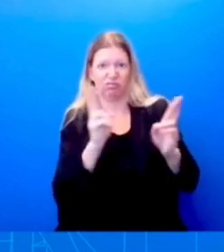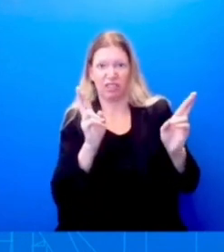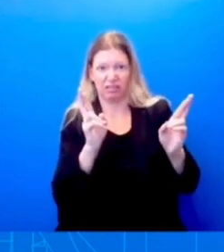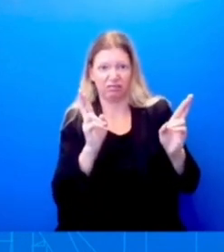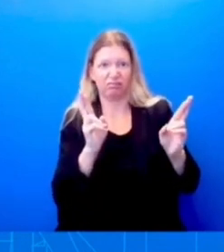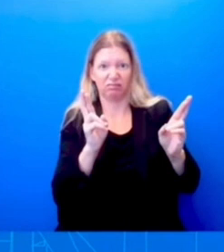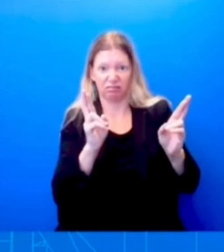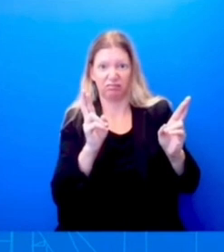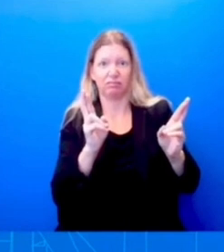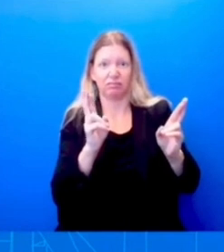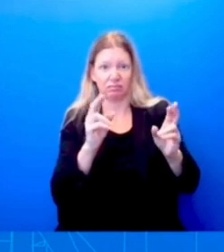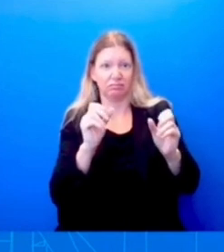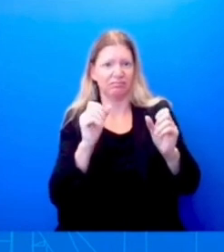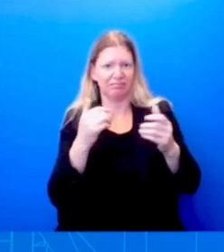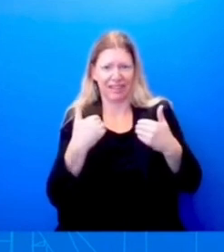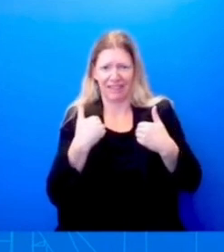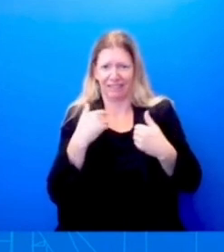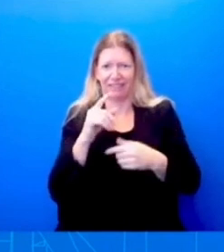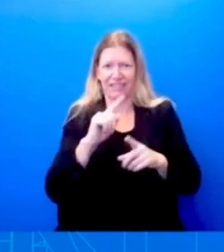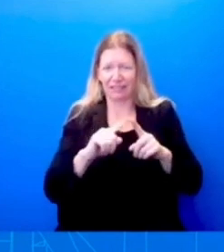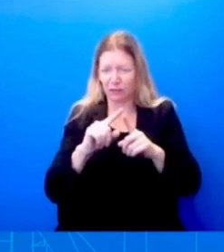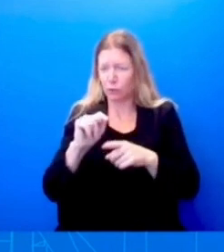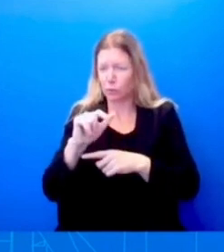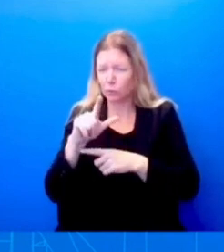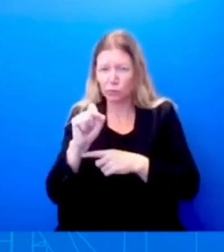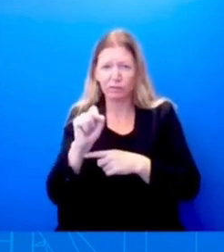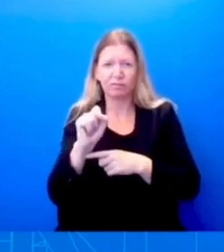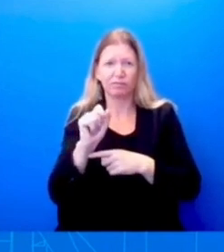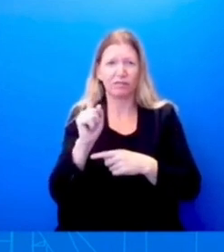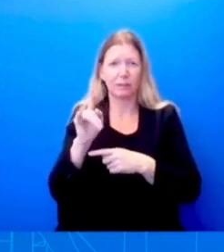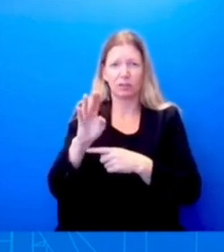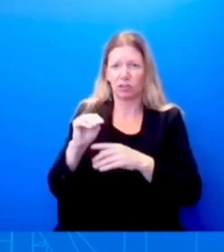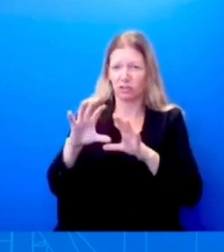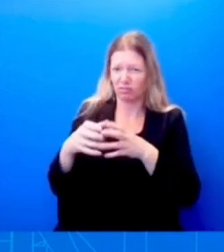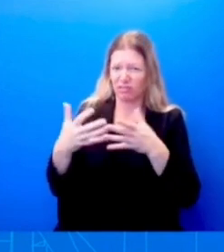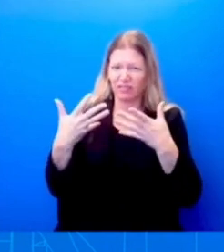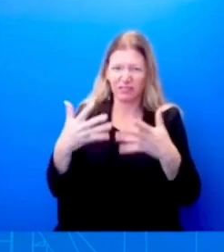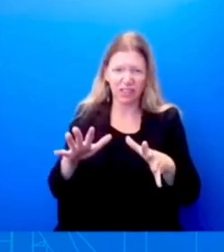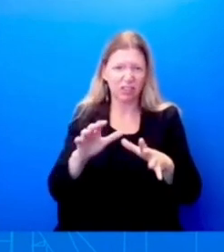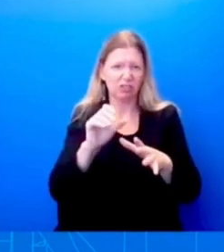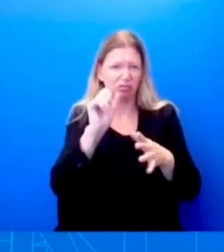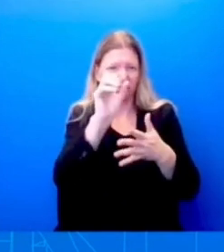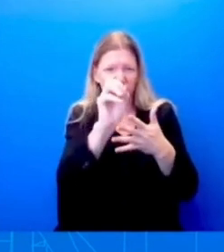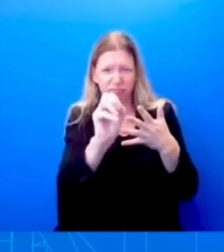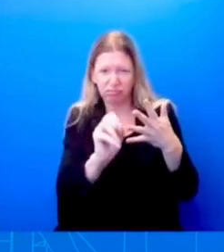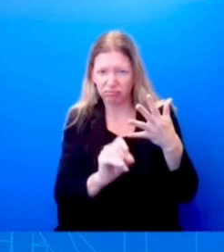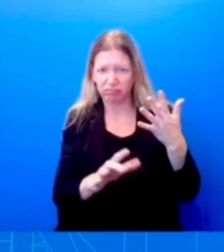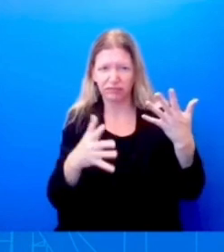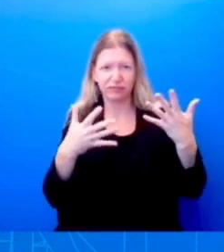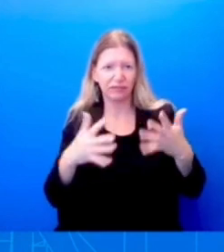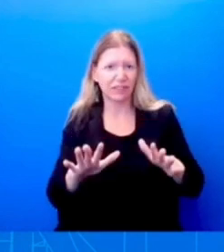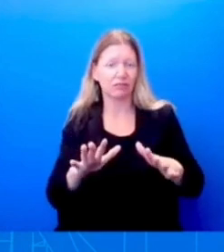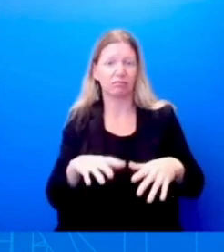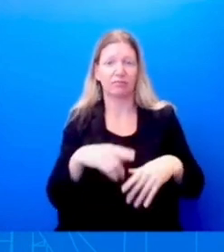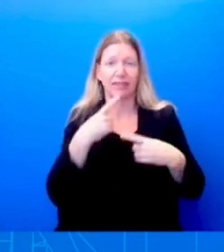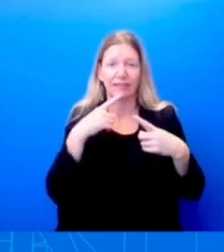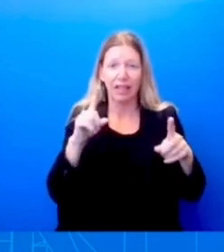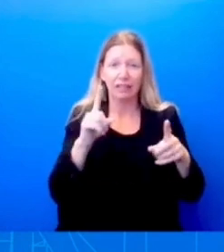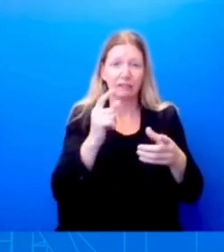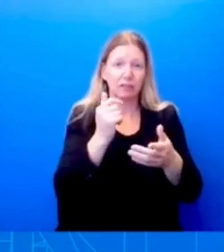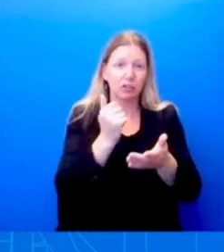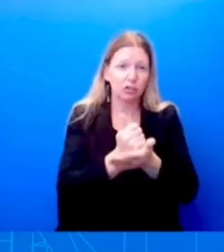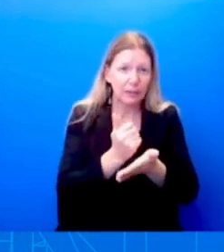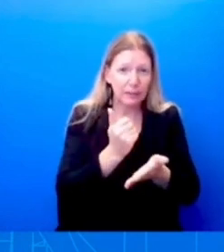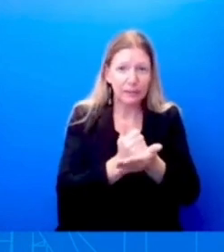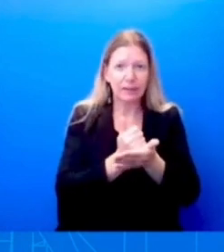forward, widely available effective treatments, which can reduce the risk of severe illness, hospitalization, and death. And we are also going to